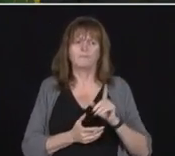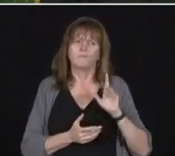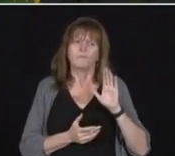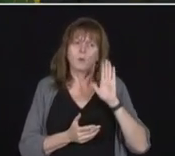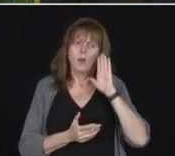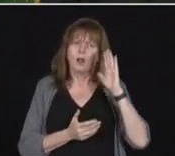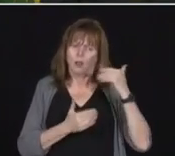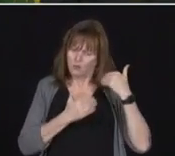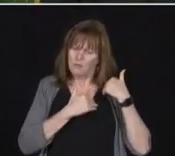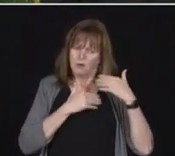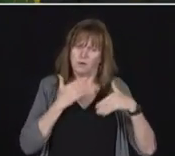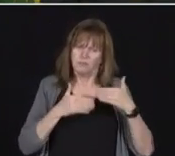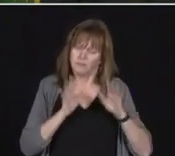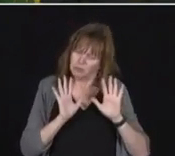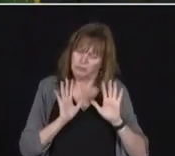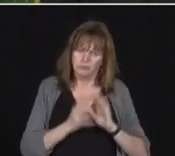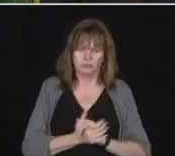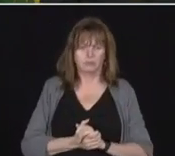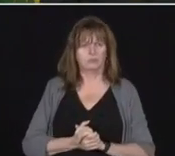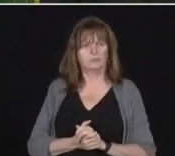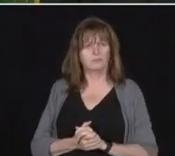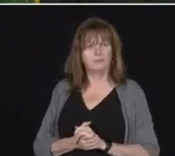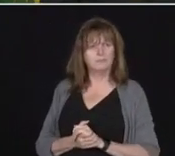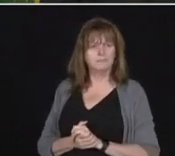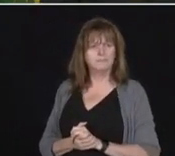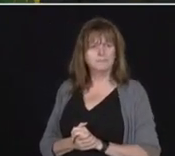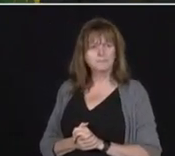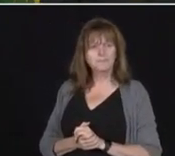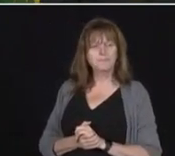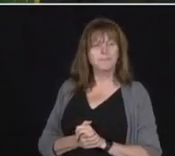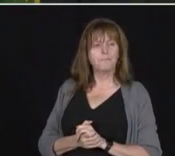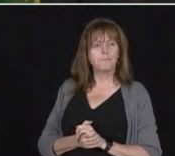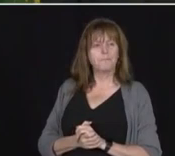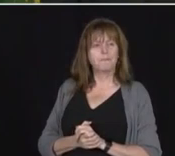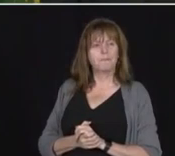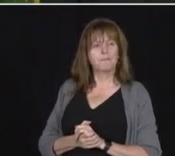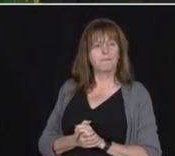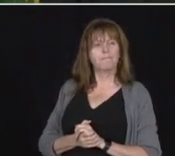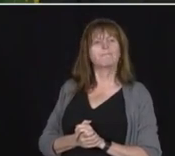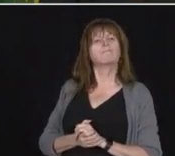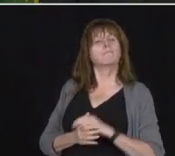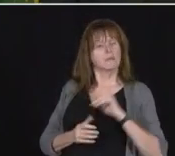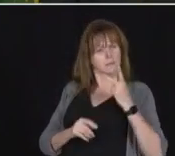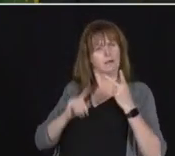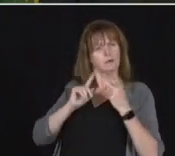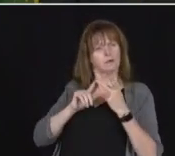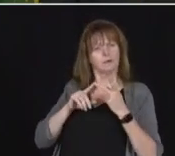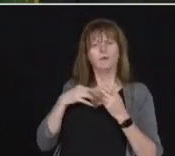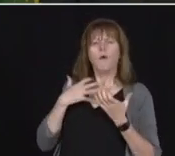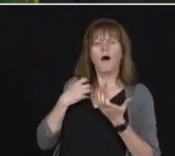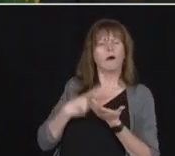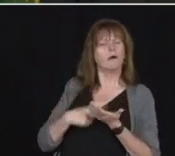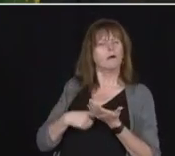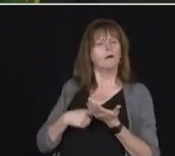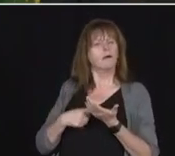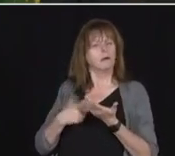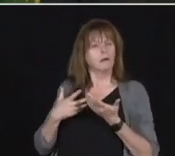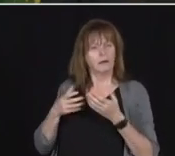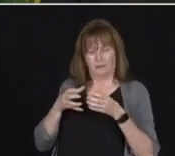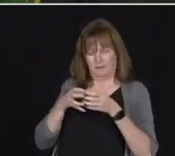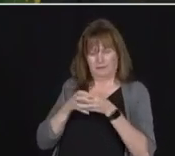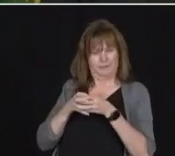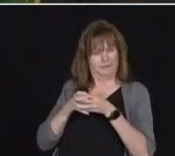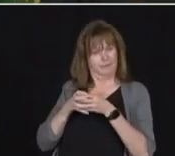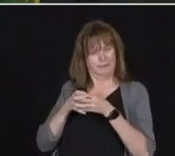Thank you. I wanted to ask about the social bubble as well. The chief medical officer of health talked about